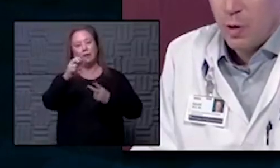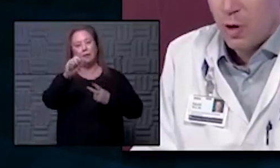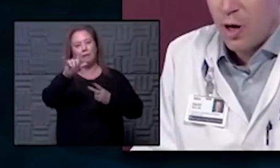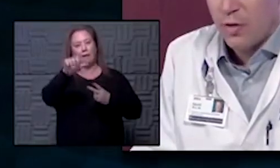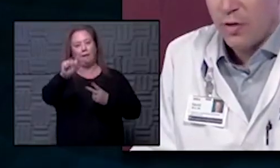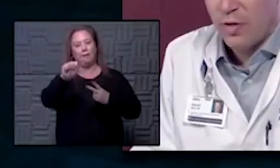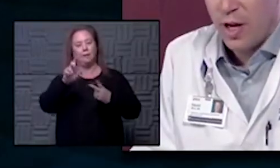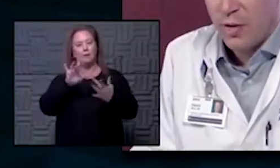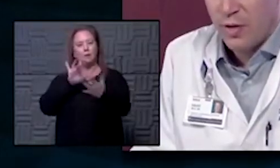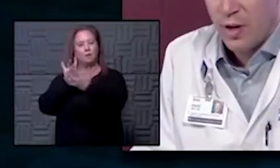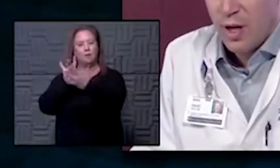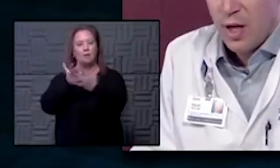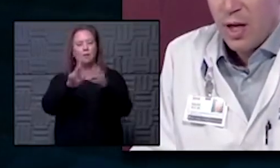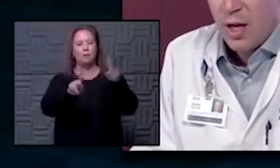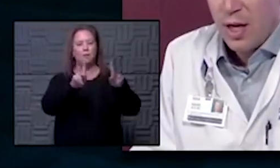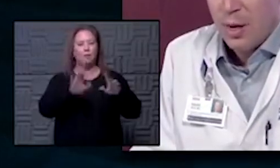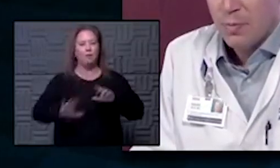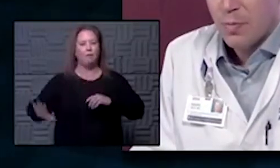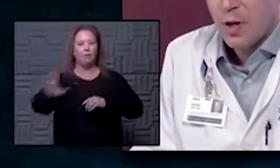number of people across the state.